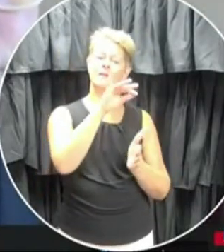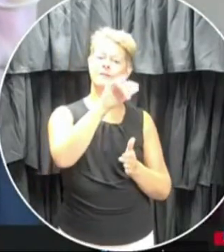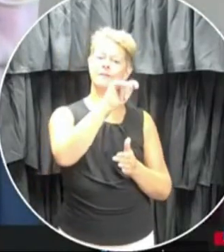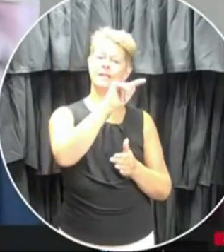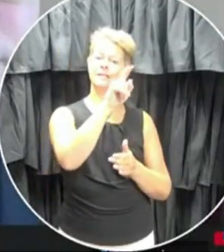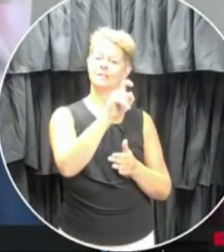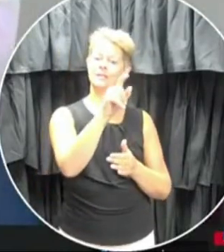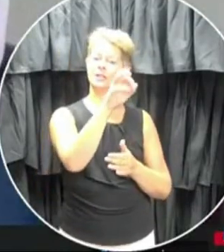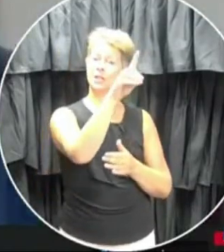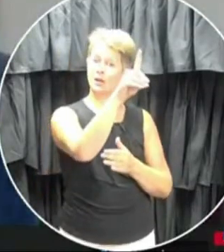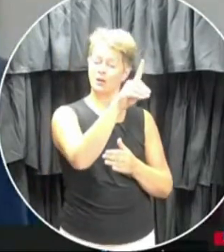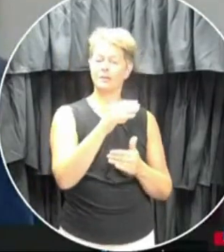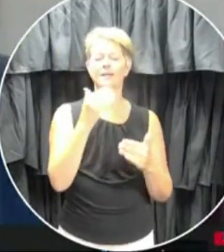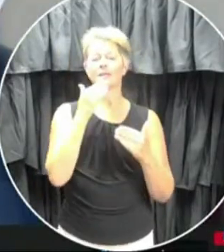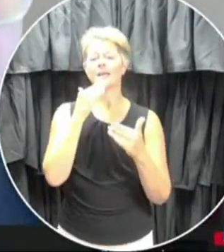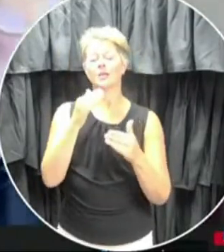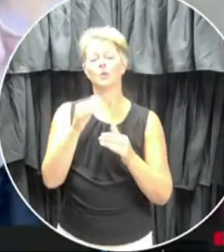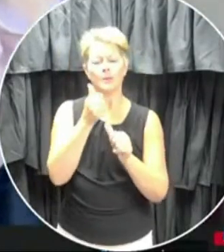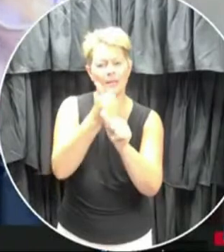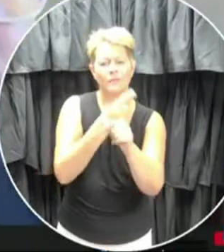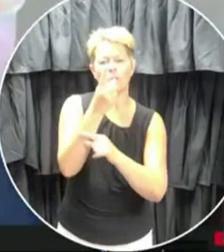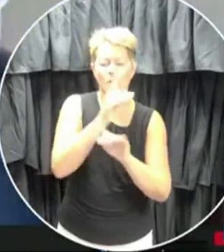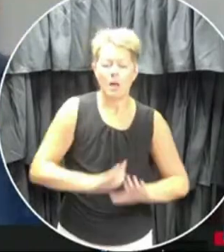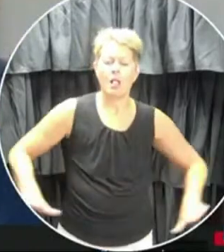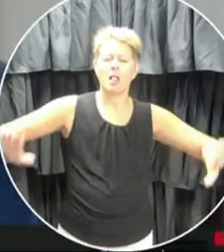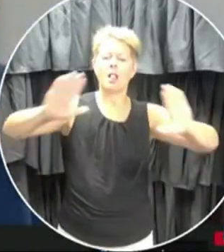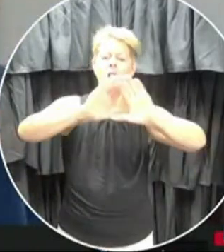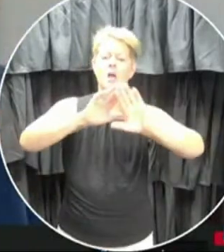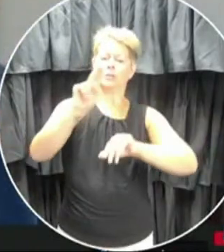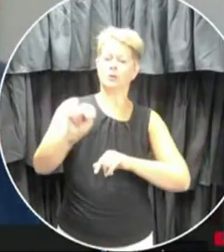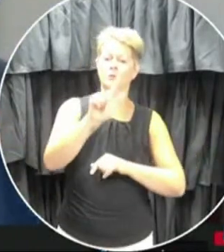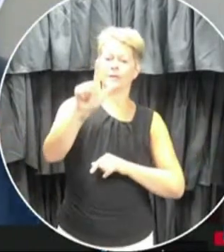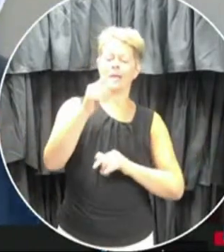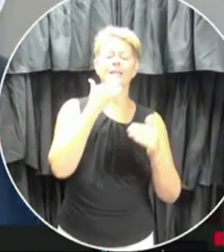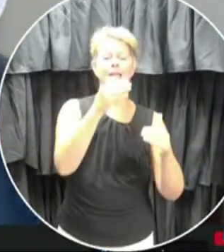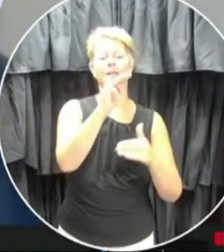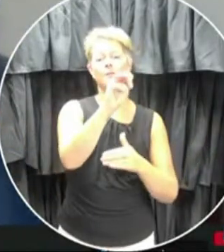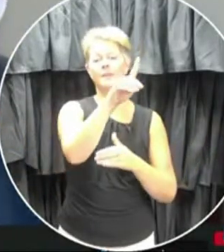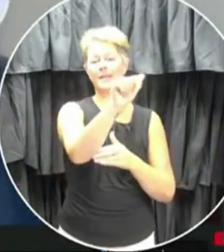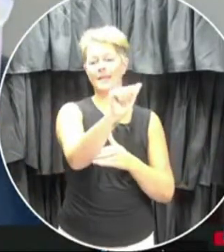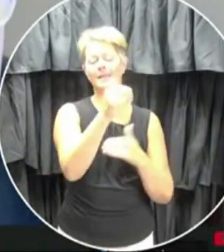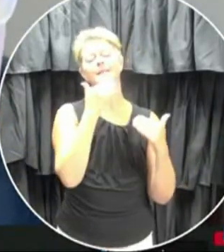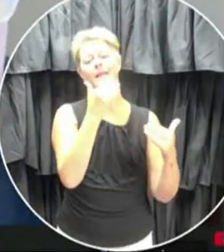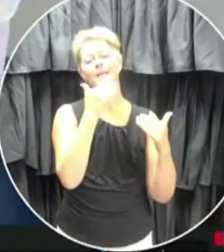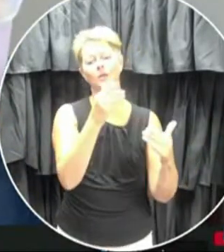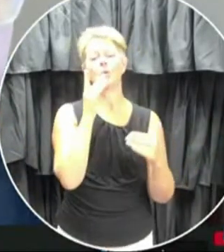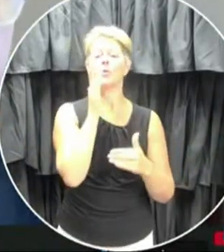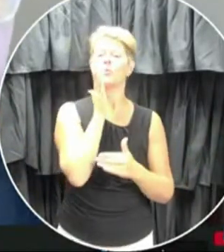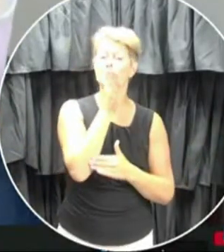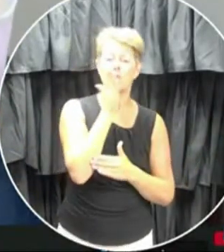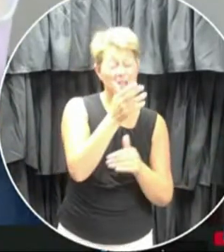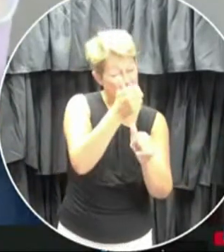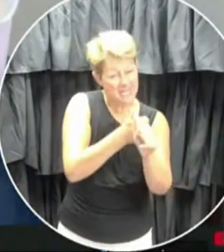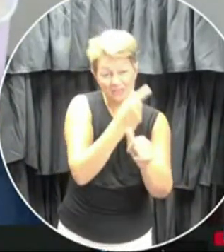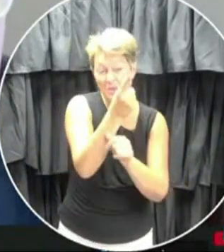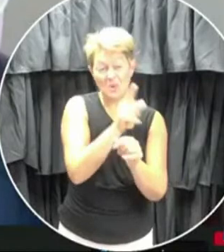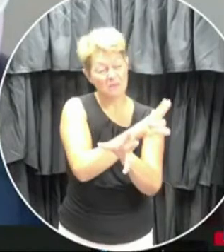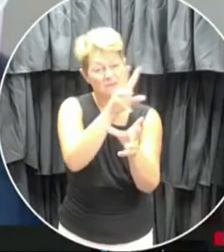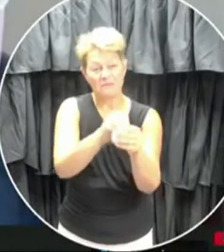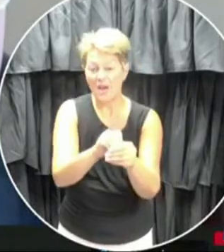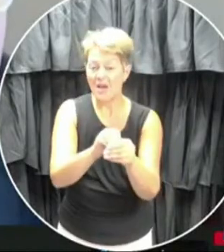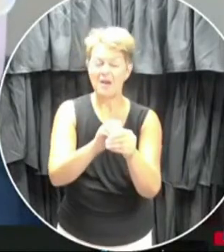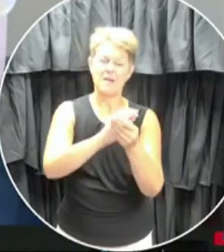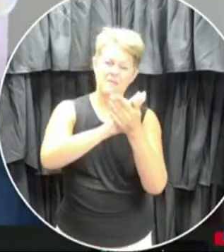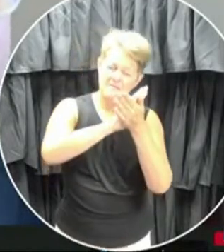Thank you to, uh, people across the province that have tuned in and thank you to the media for this. It's going to take everybody involved to make sure this is successful.